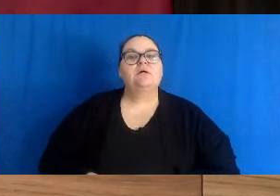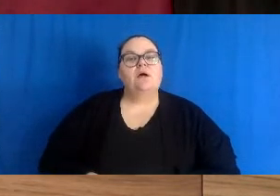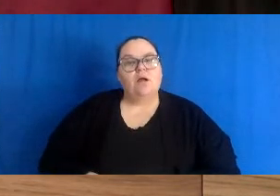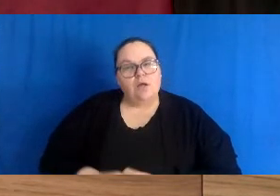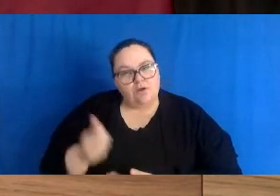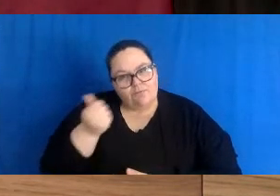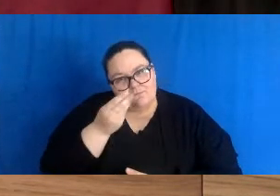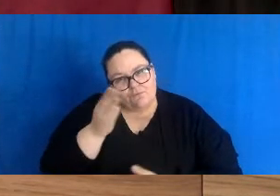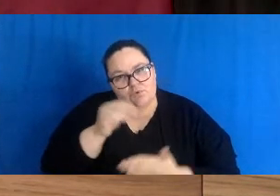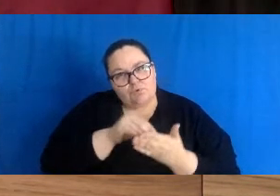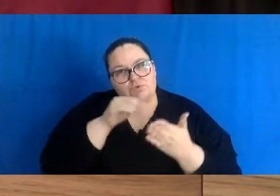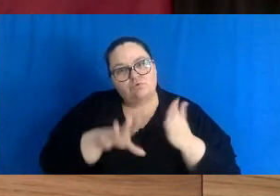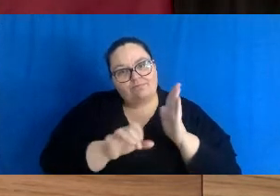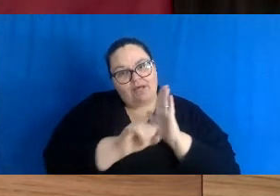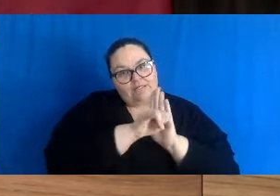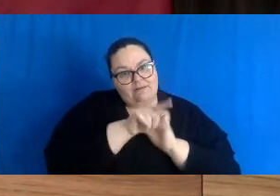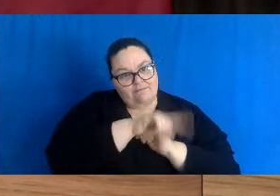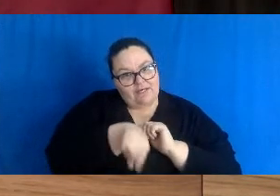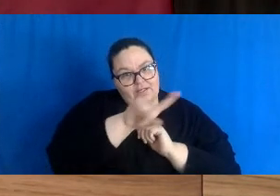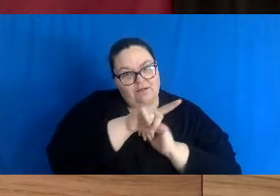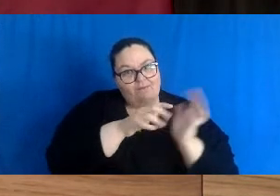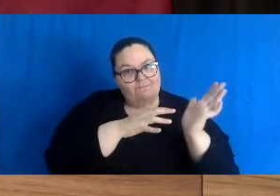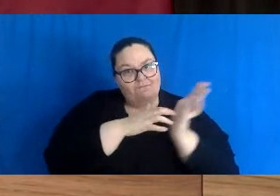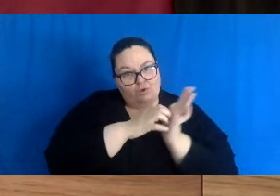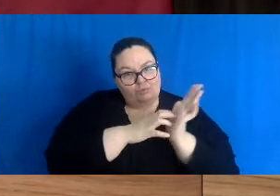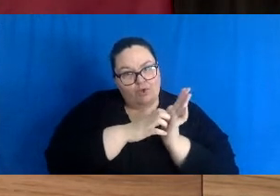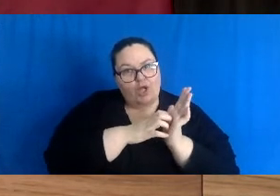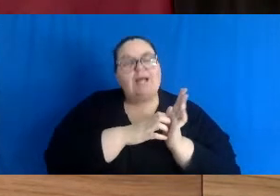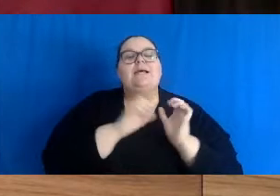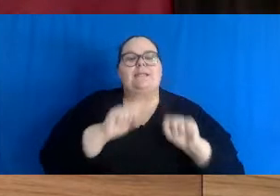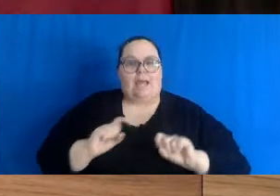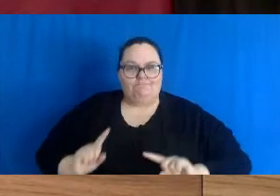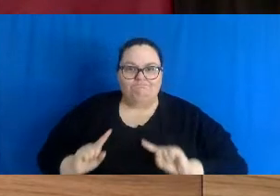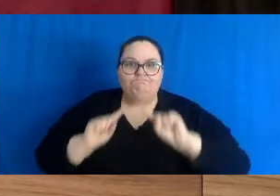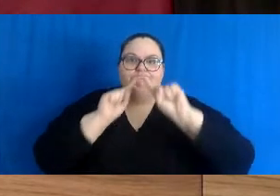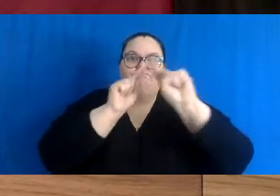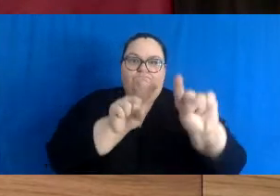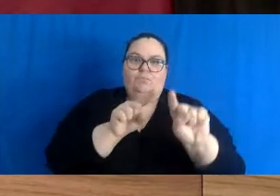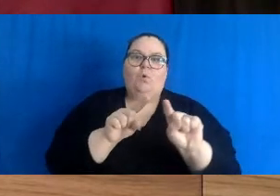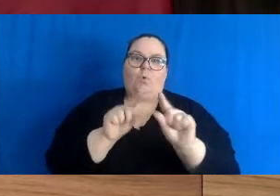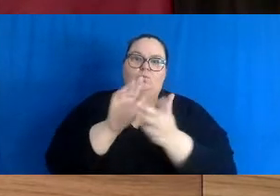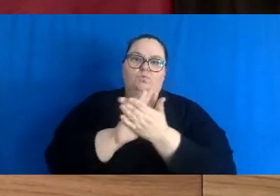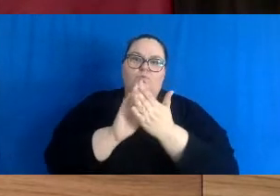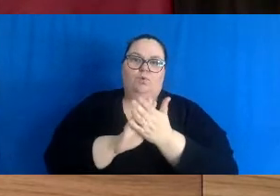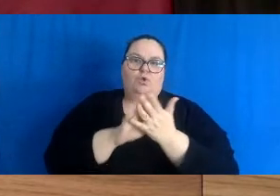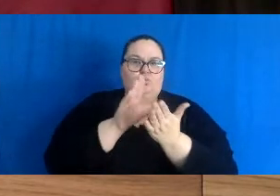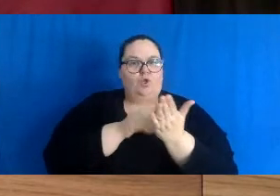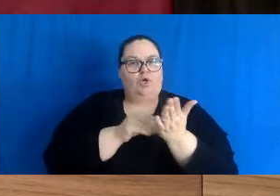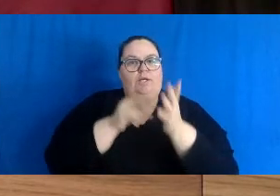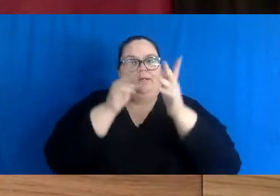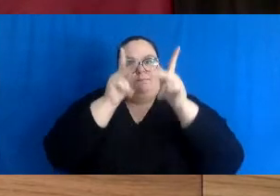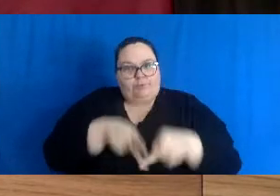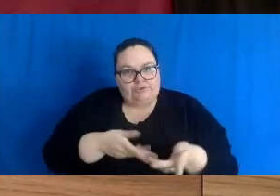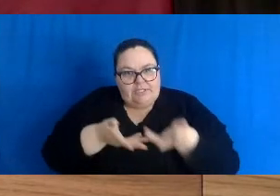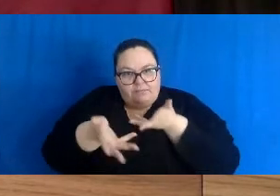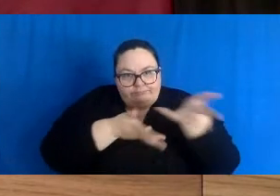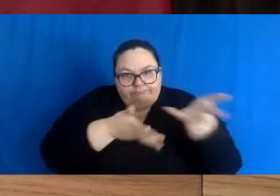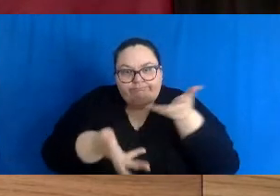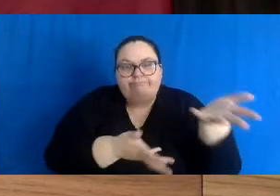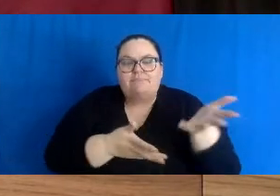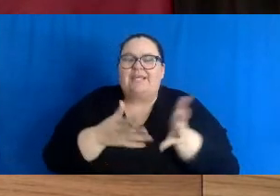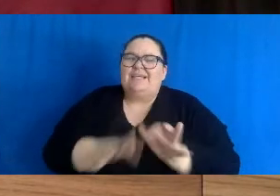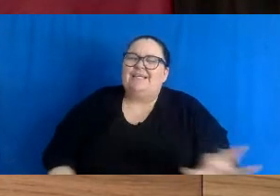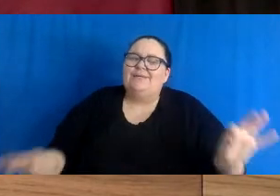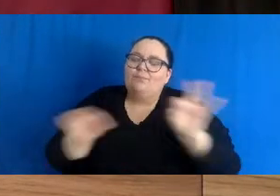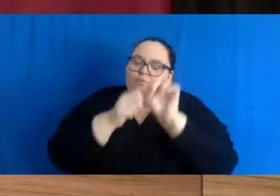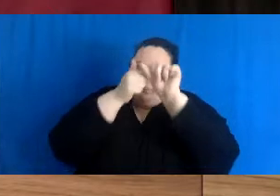identified by schools and districts as being vulnerable will be able to continue learning in person. I cannot stress enough the importance of following the